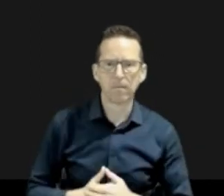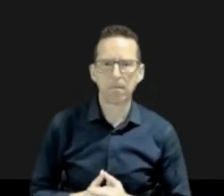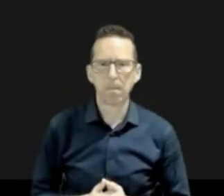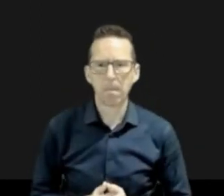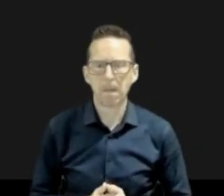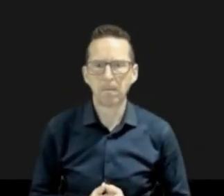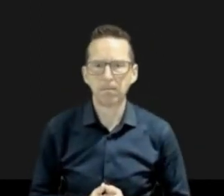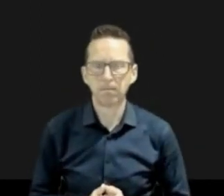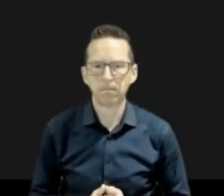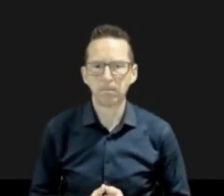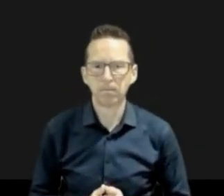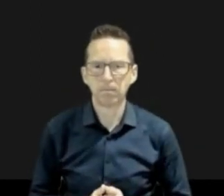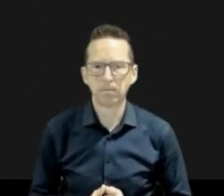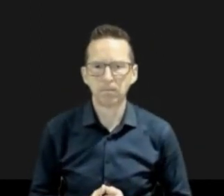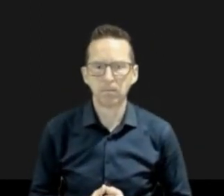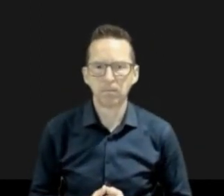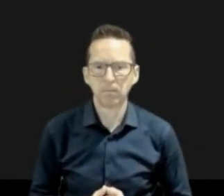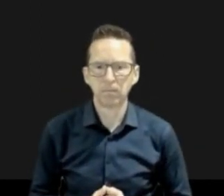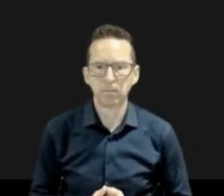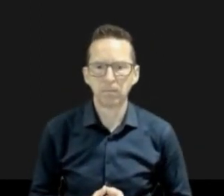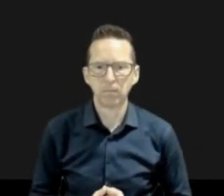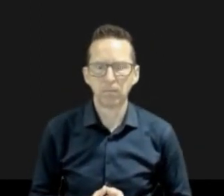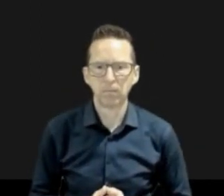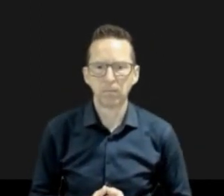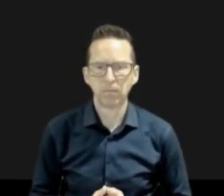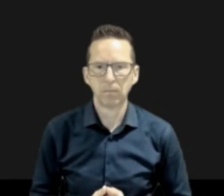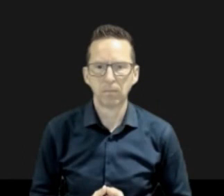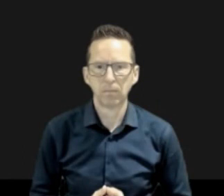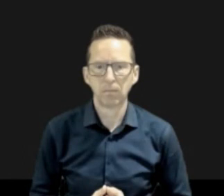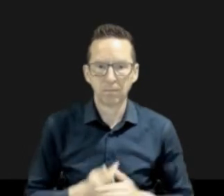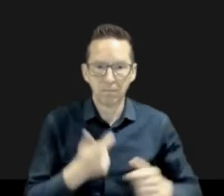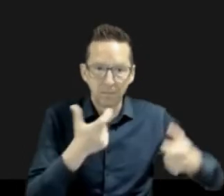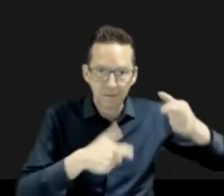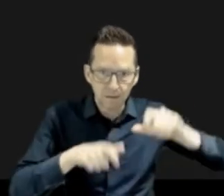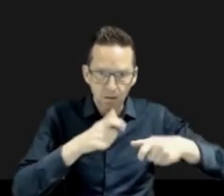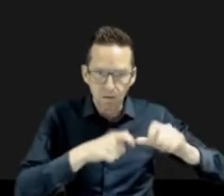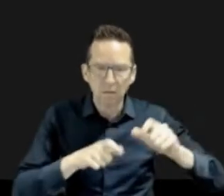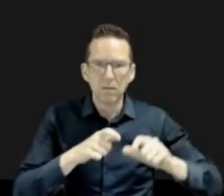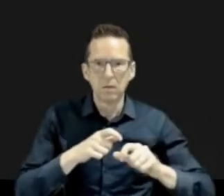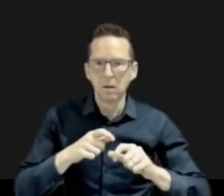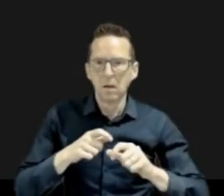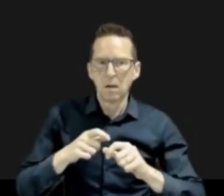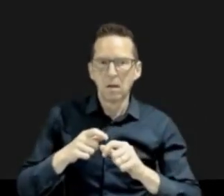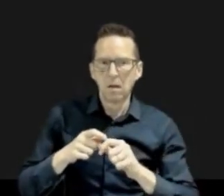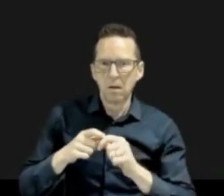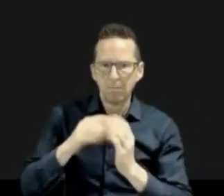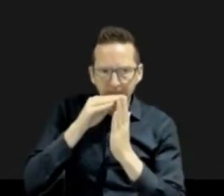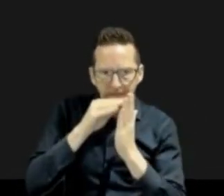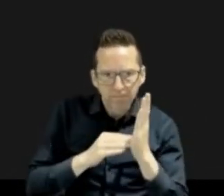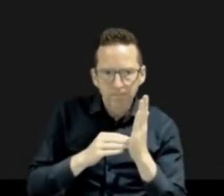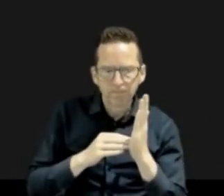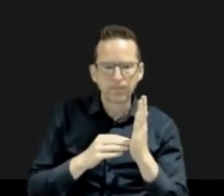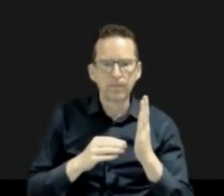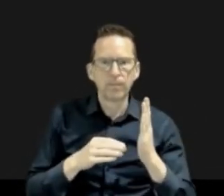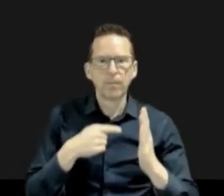en un sistema de alerta temprano y yo entonces considerando el tiempo